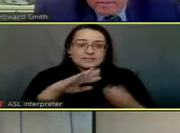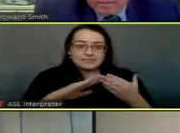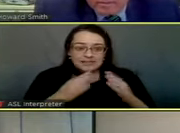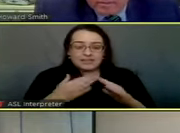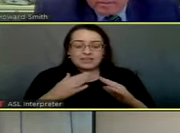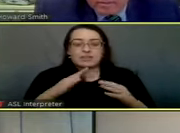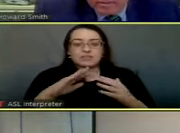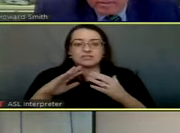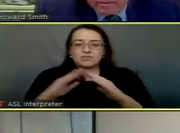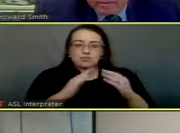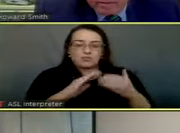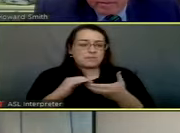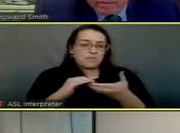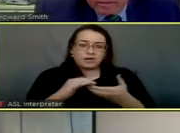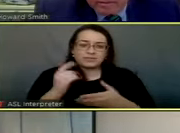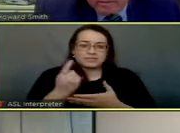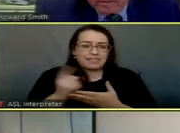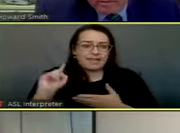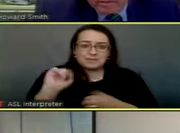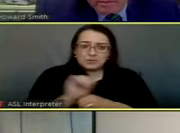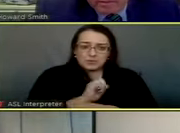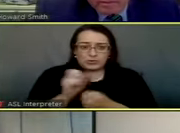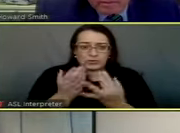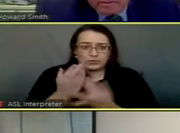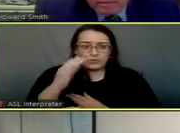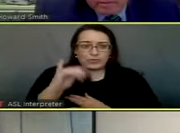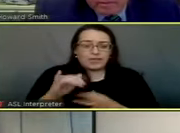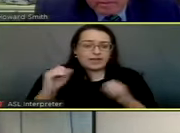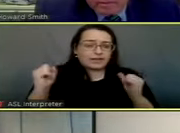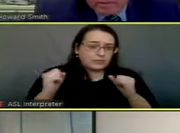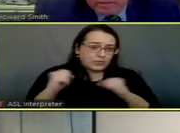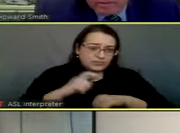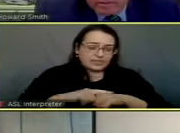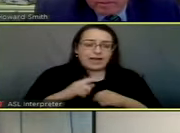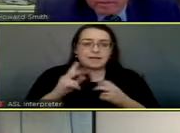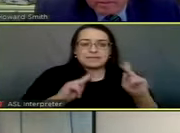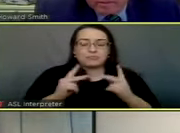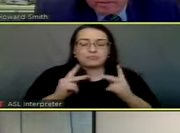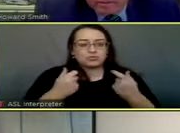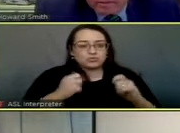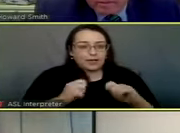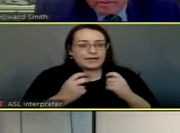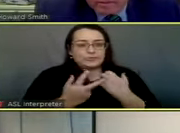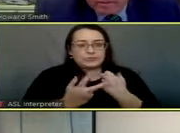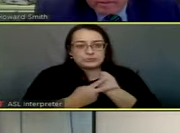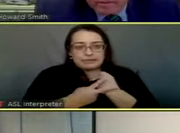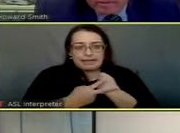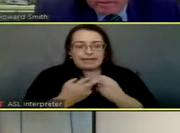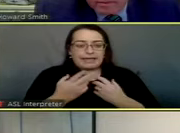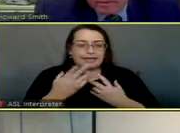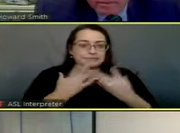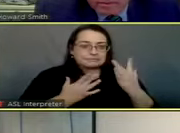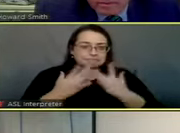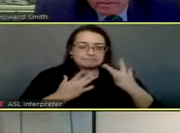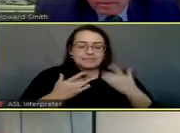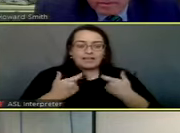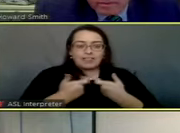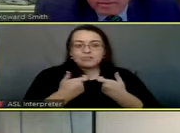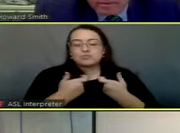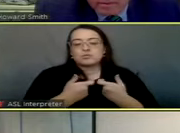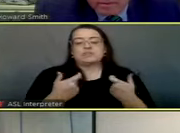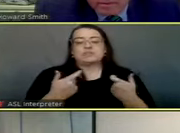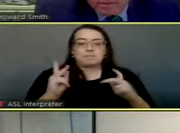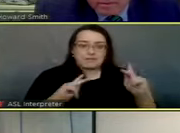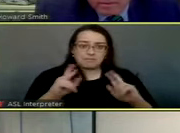community partners last week, working through that storm, the conservation efforts that, that we asked, and you guys did. It was,